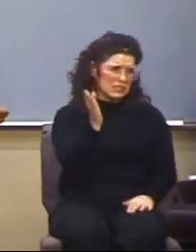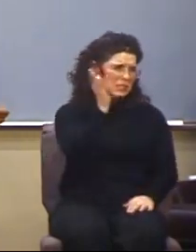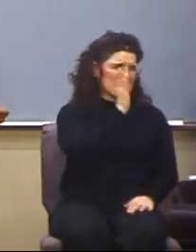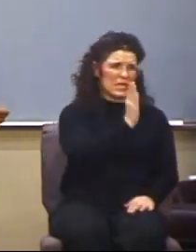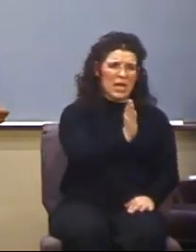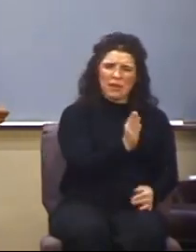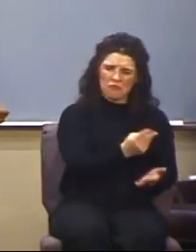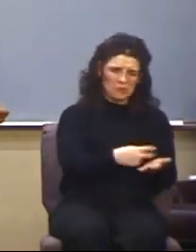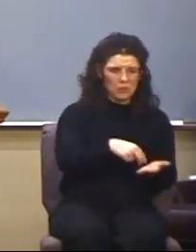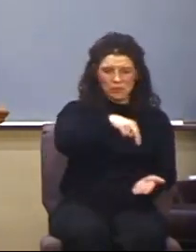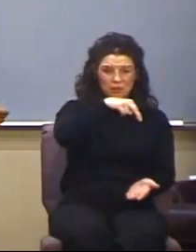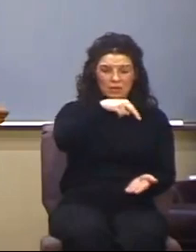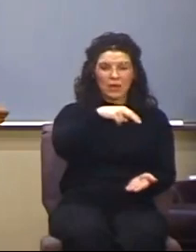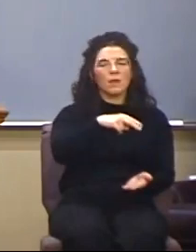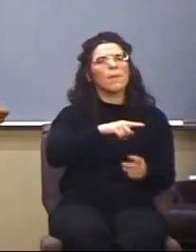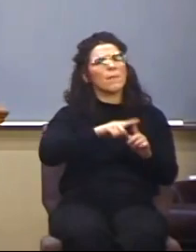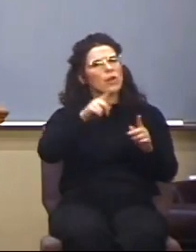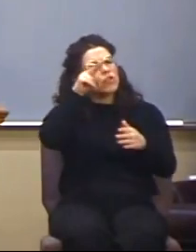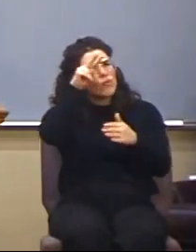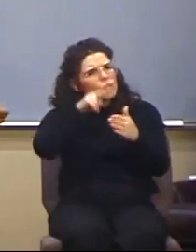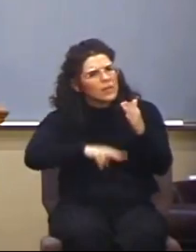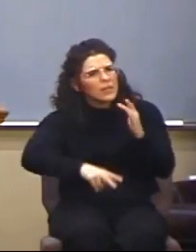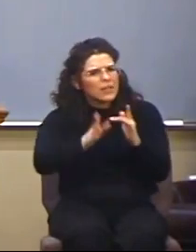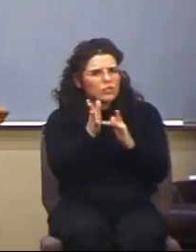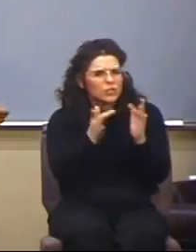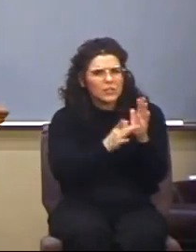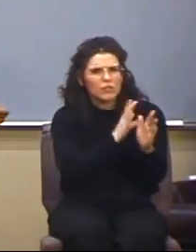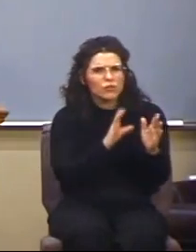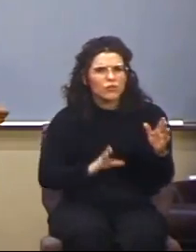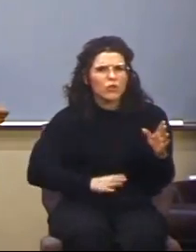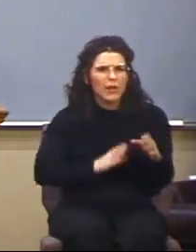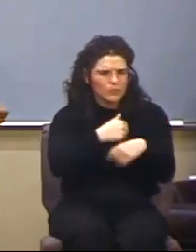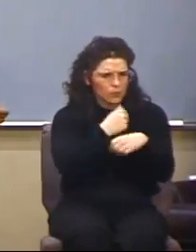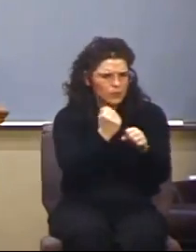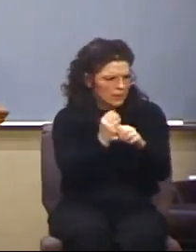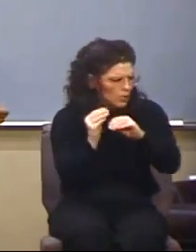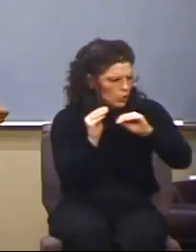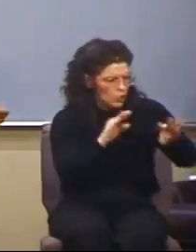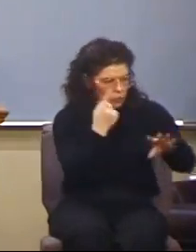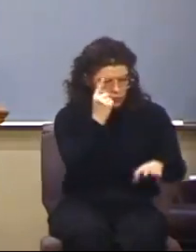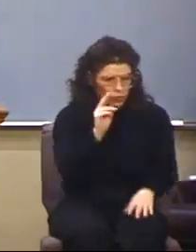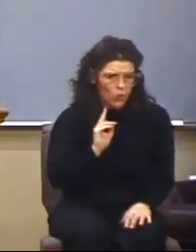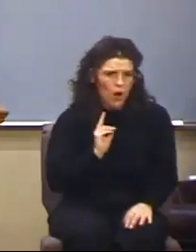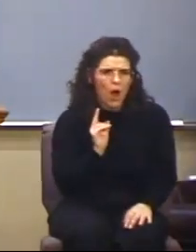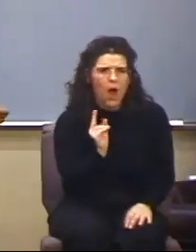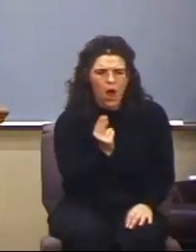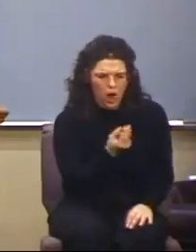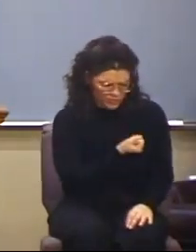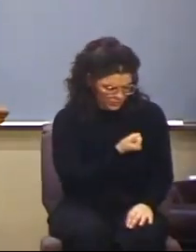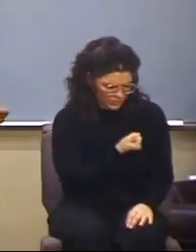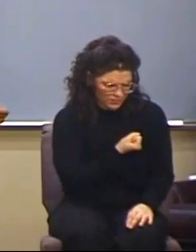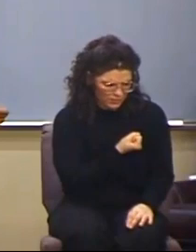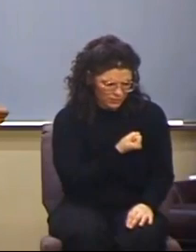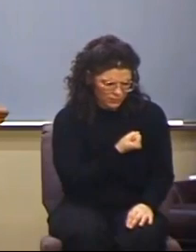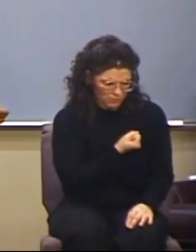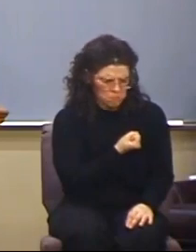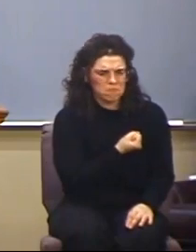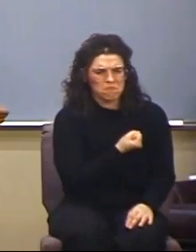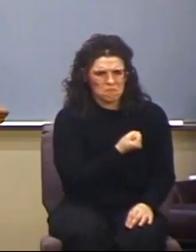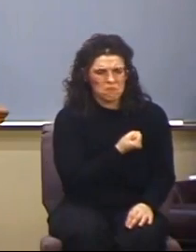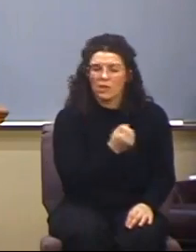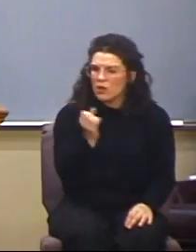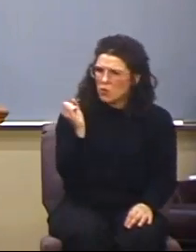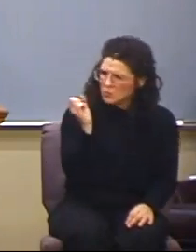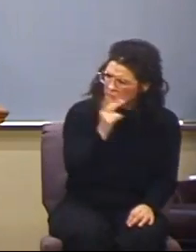read that Jesus Christ was made a curse for us, that takes us back to Deuteronomy, chapter